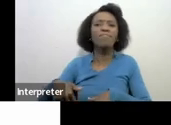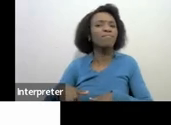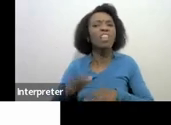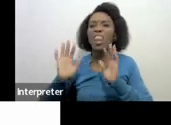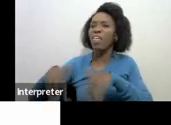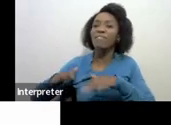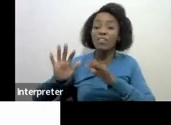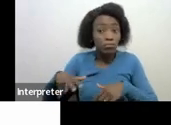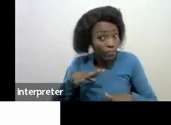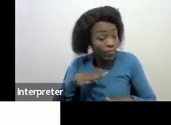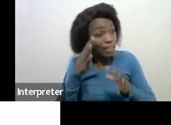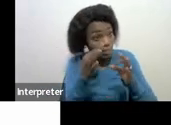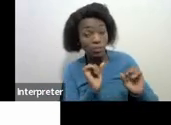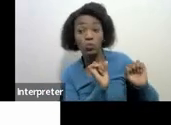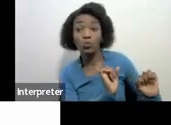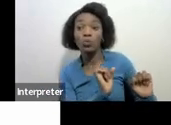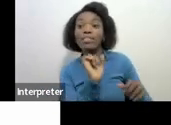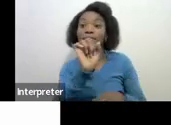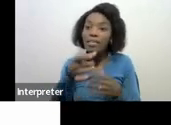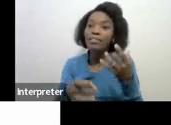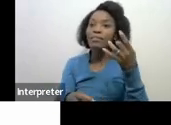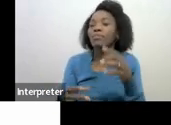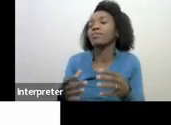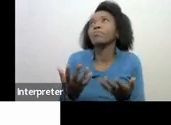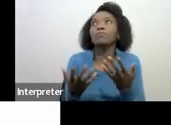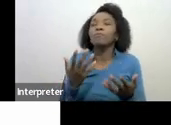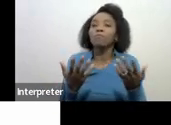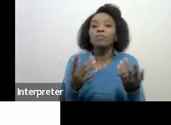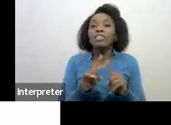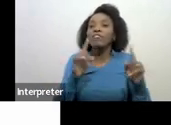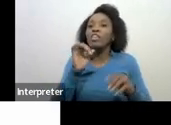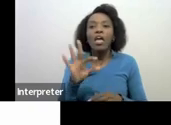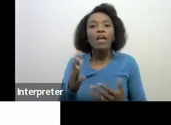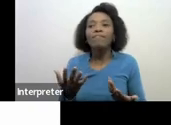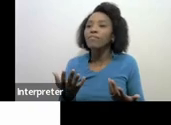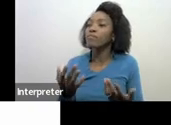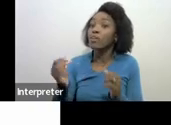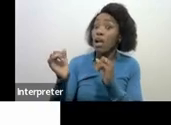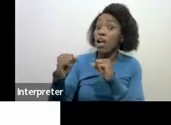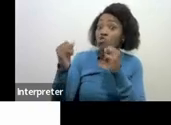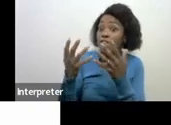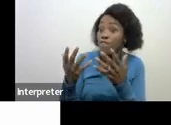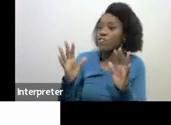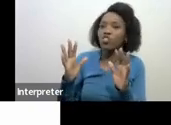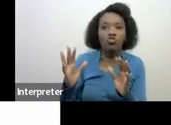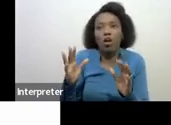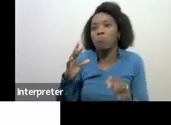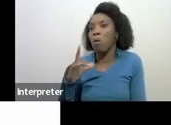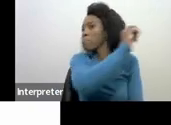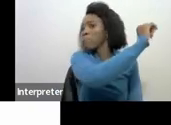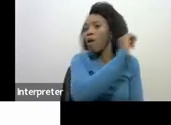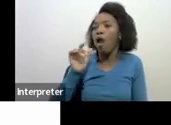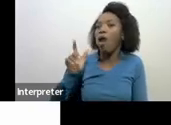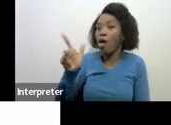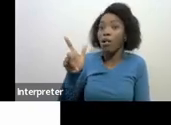of course at times you this is different where you walk away after the agreement right or if you walk away after